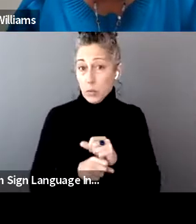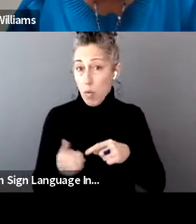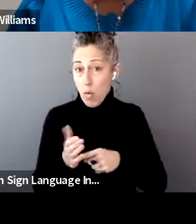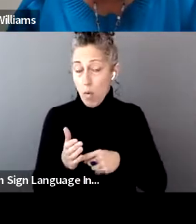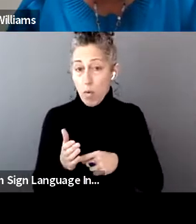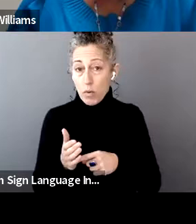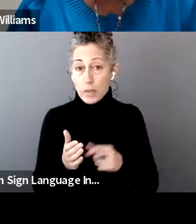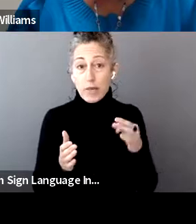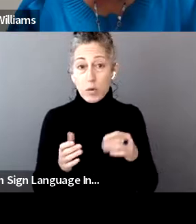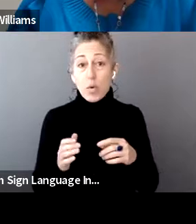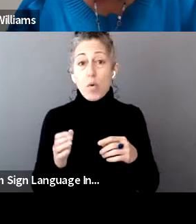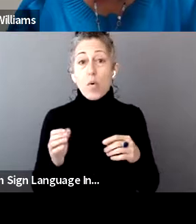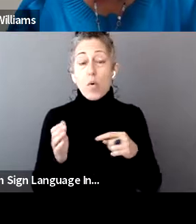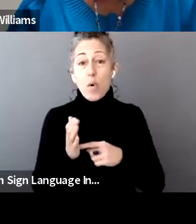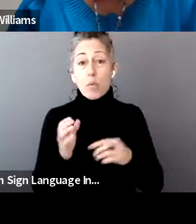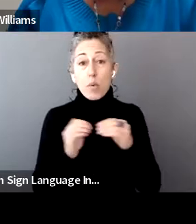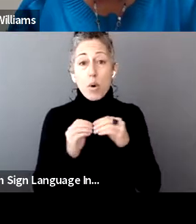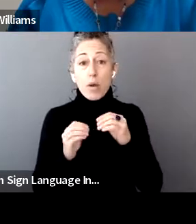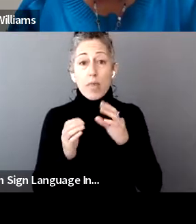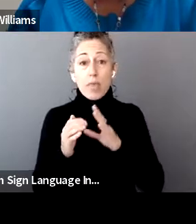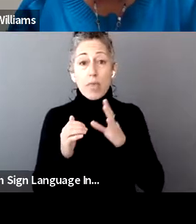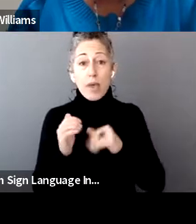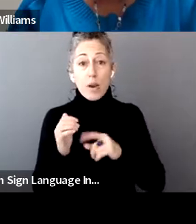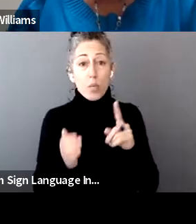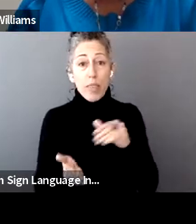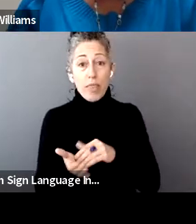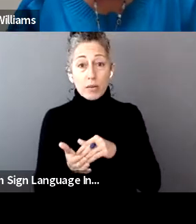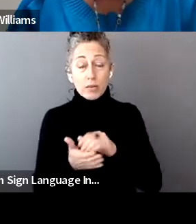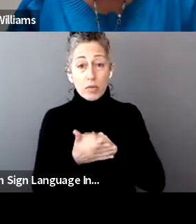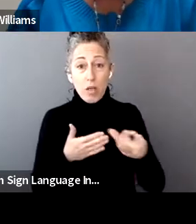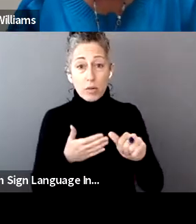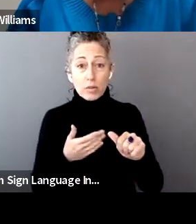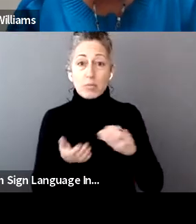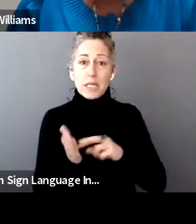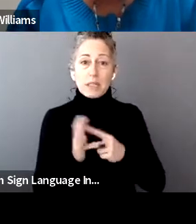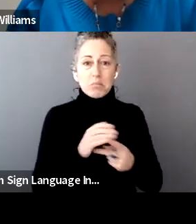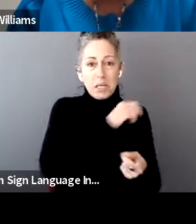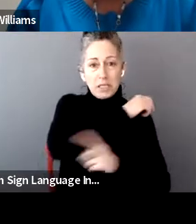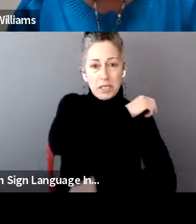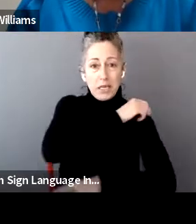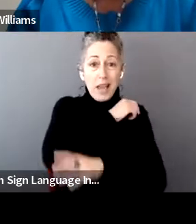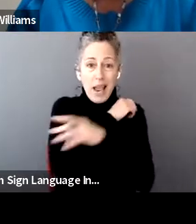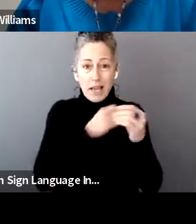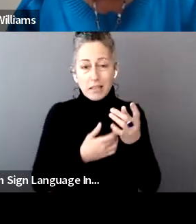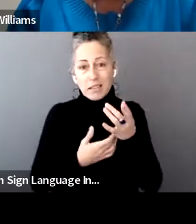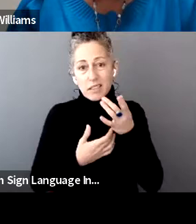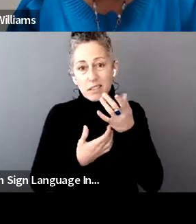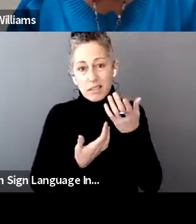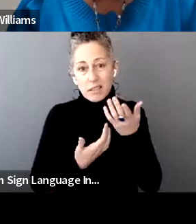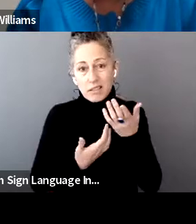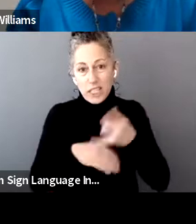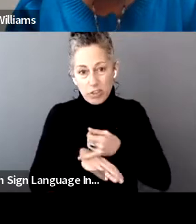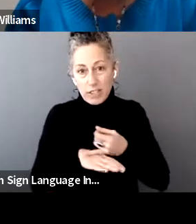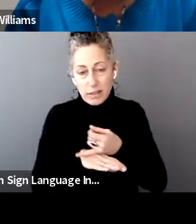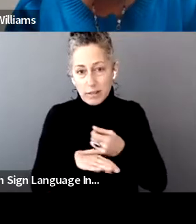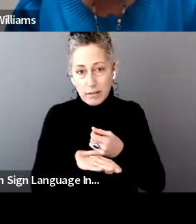you owe more than $1,000, you're subject to additional penalties and, of course, interest. So you